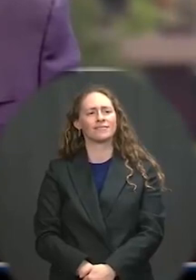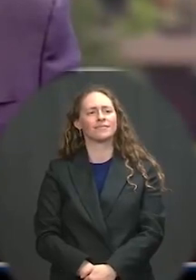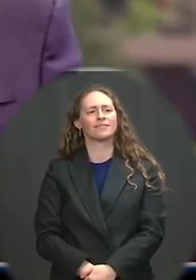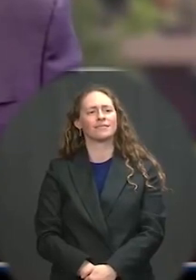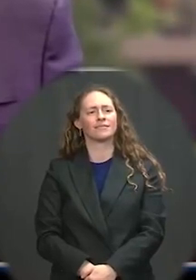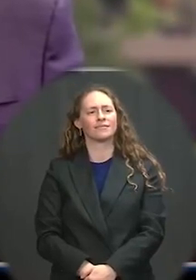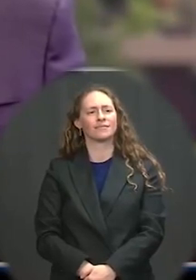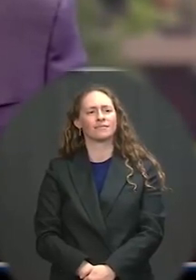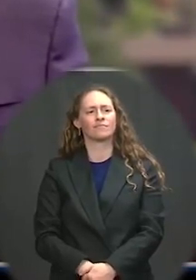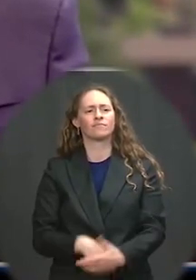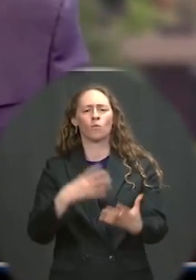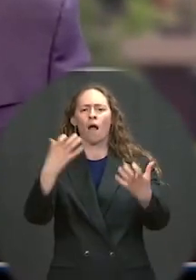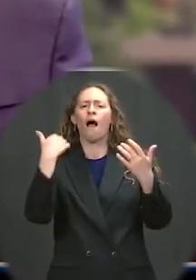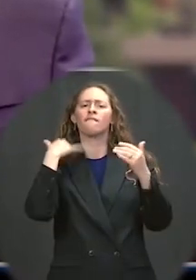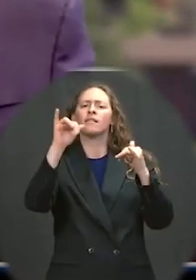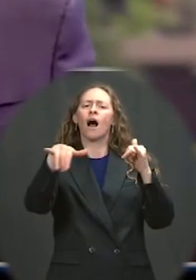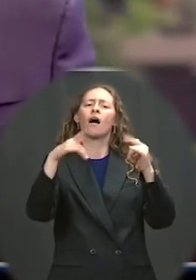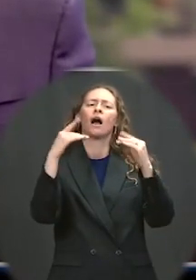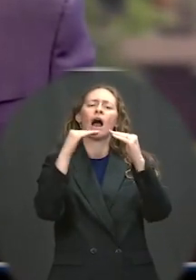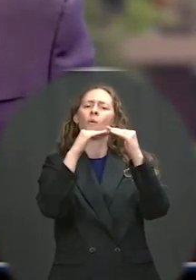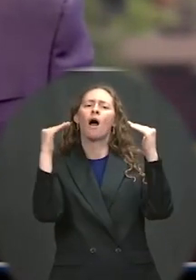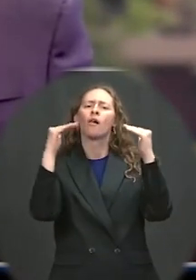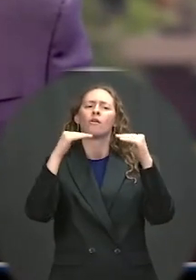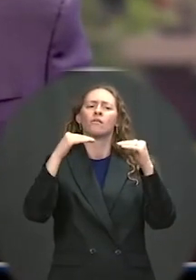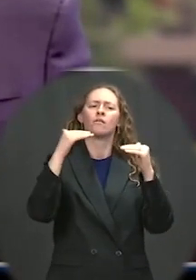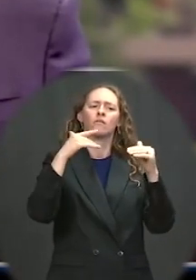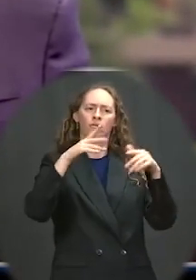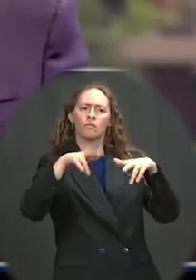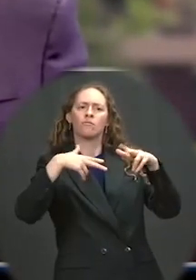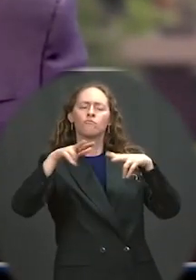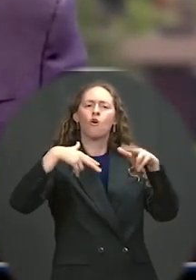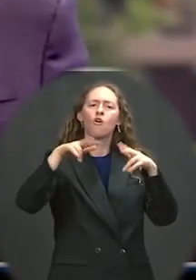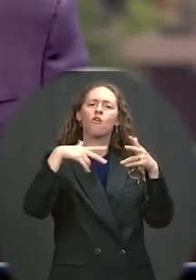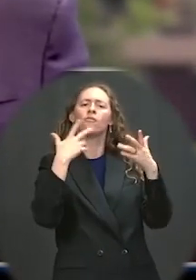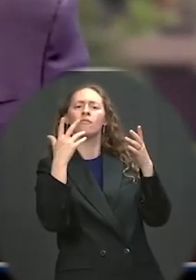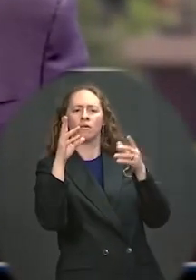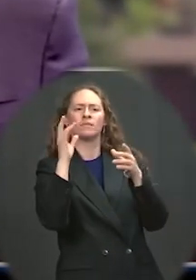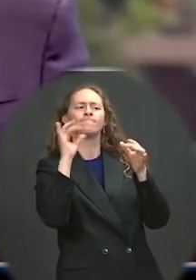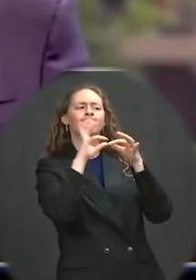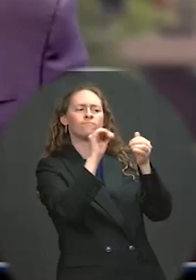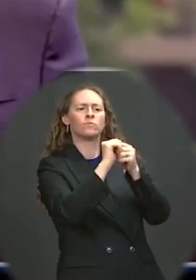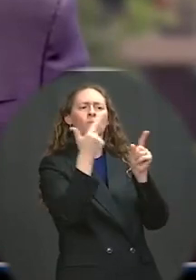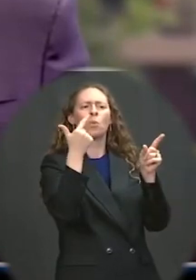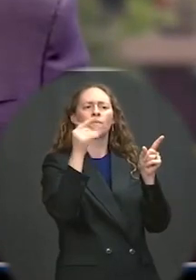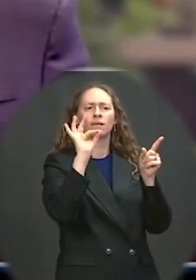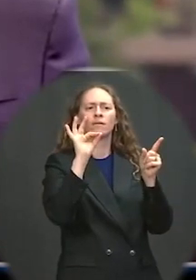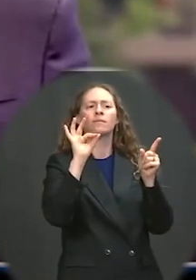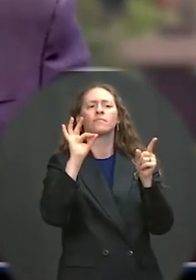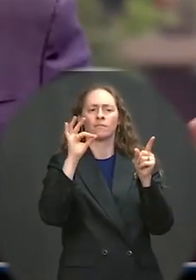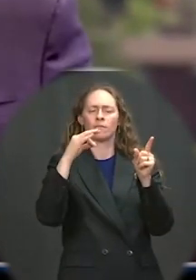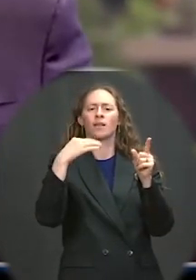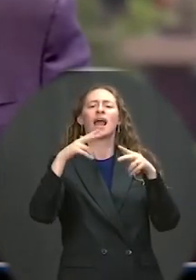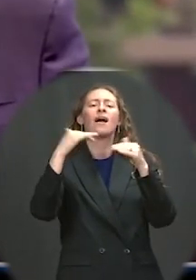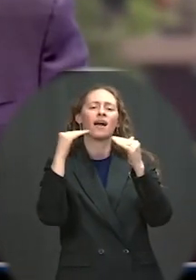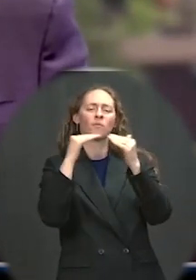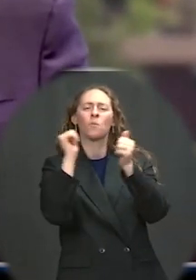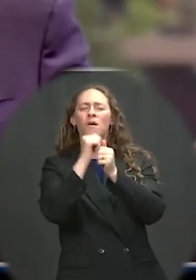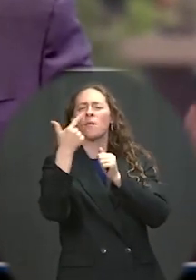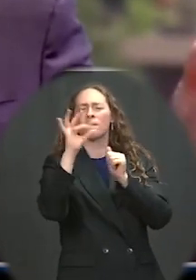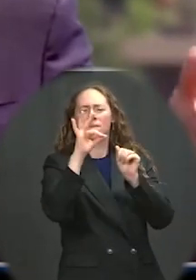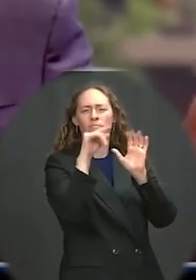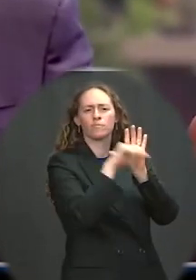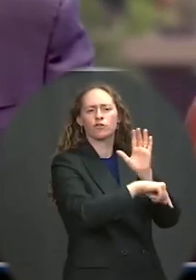the wake of George Floyd's murder. Our national successes depend on our capacity to harness the full range of ideas